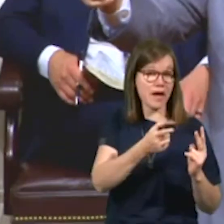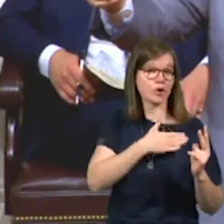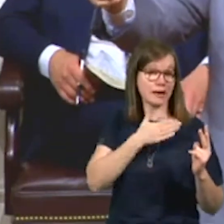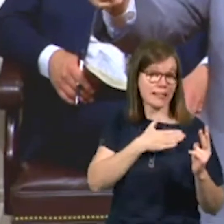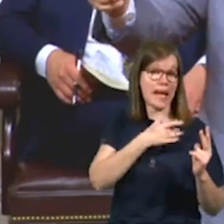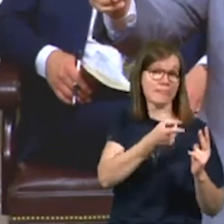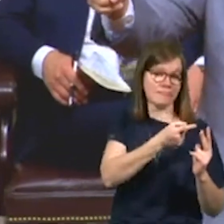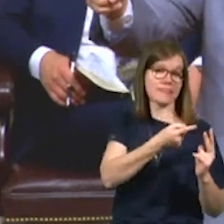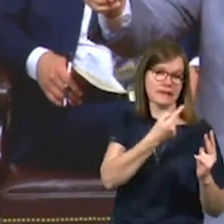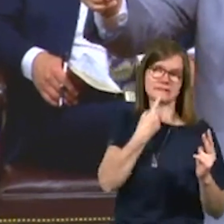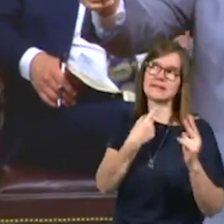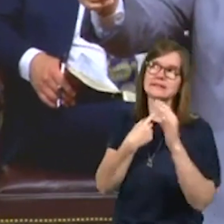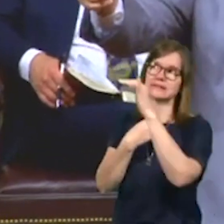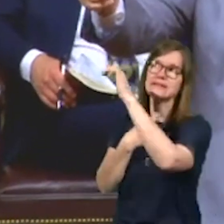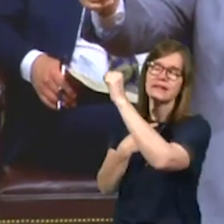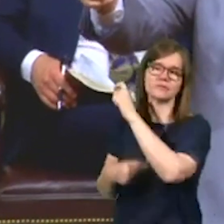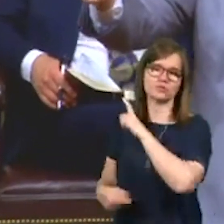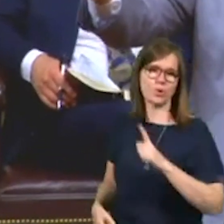yes, Lord.